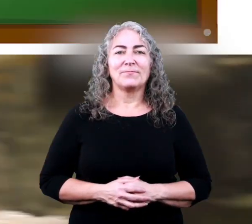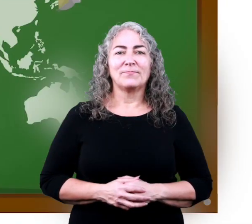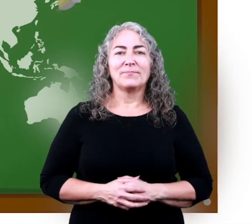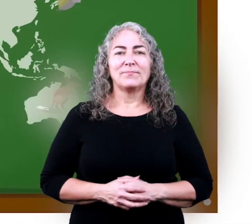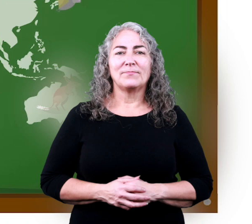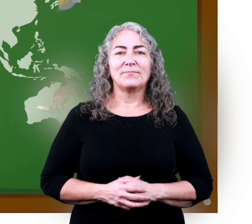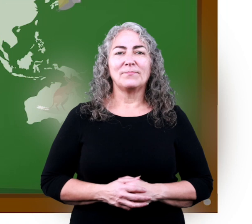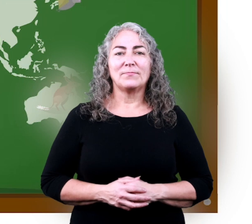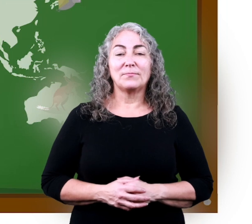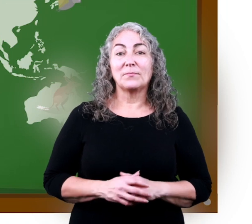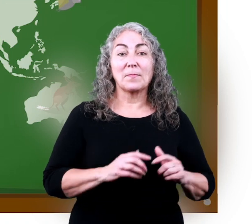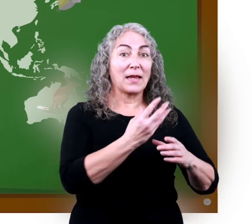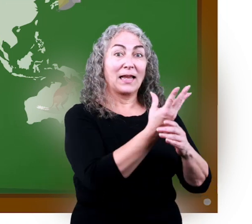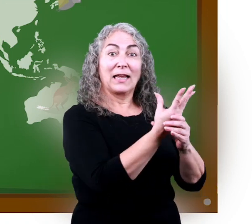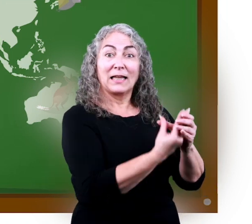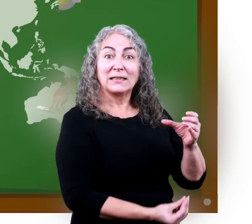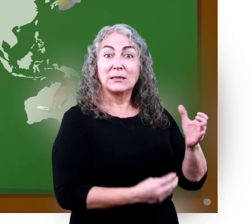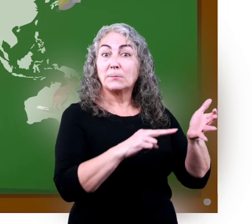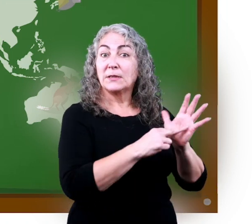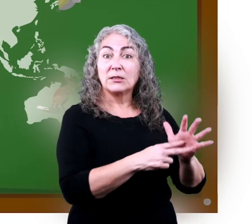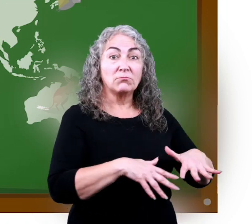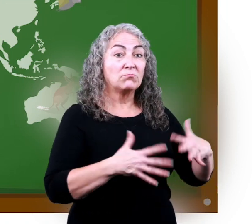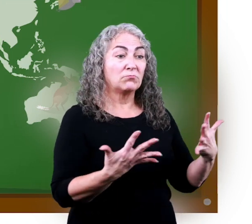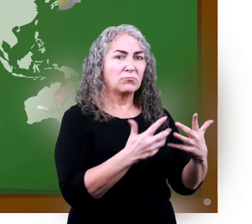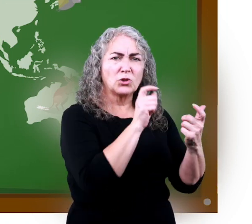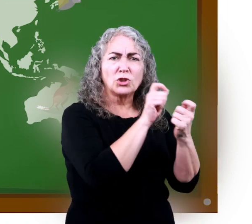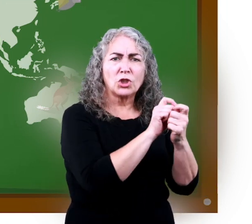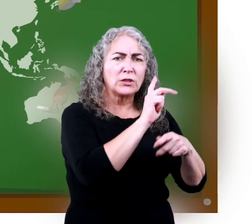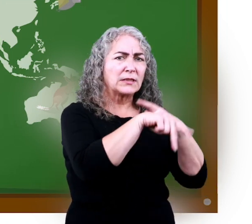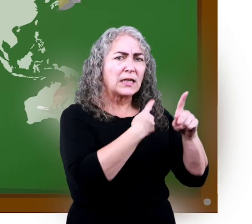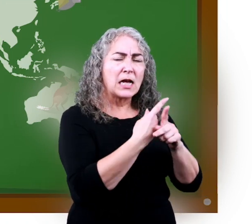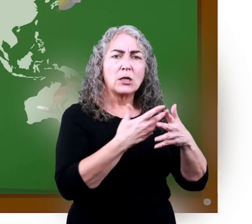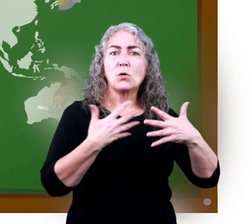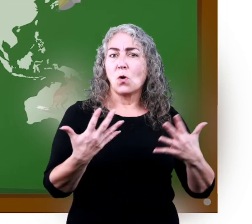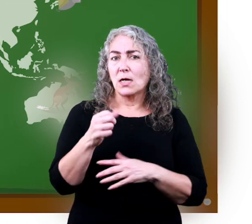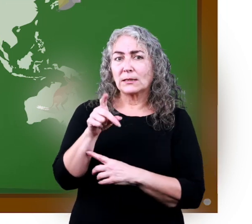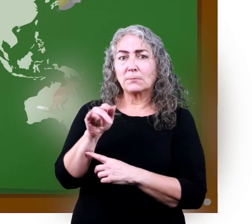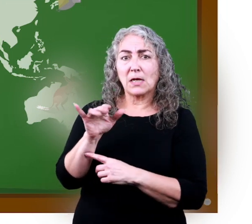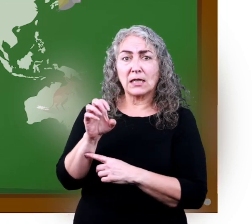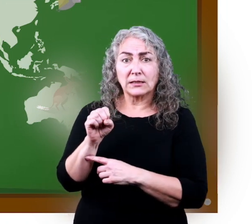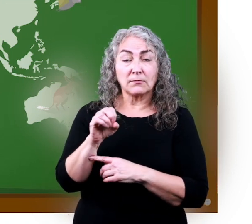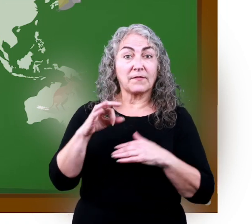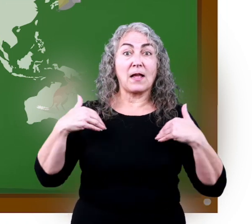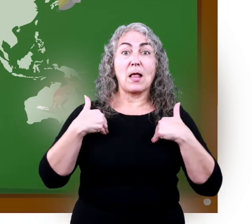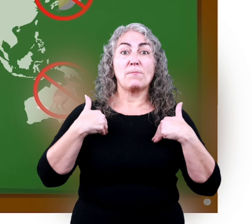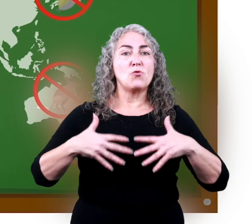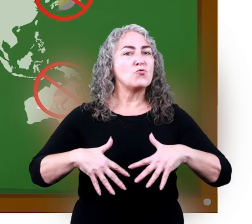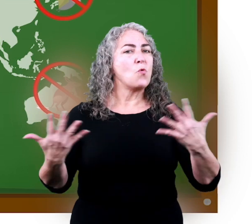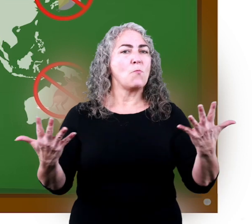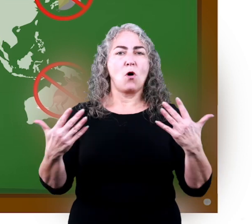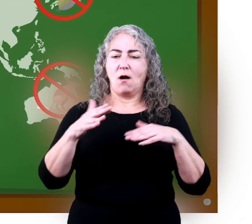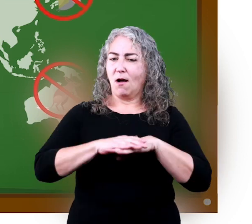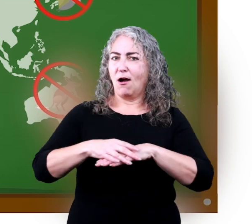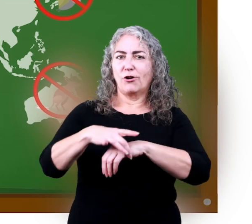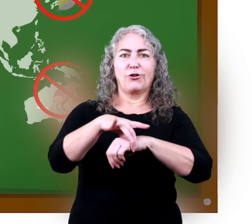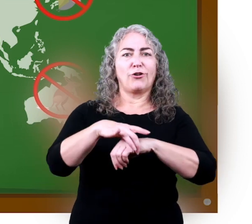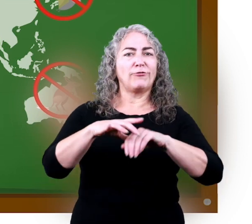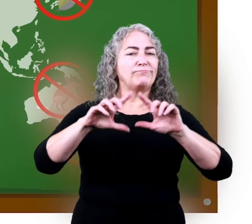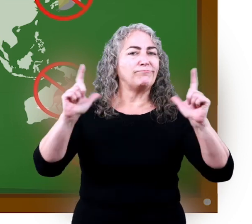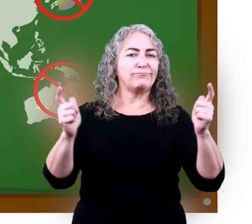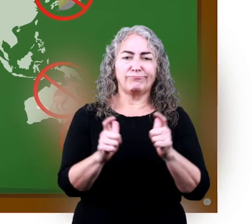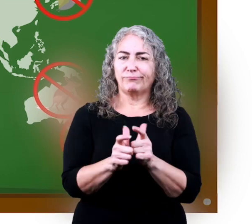extinct means that certain kinds or species of animals no longer live